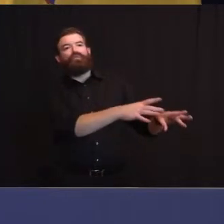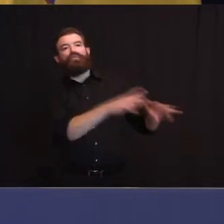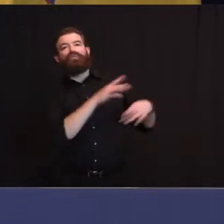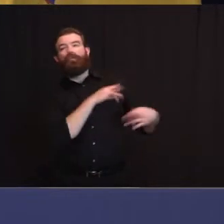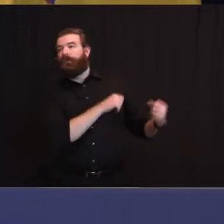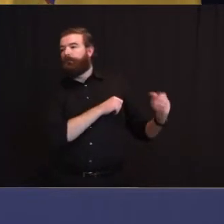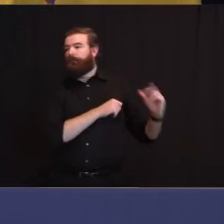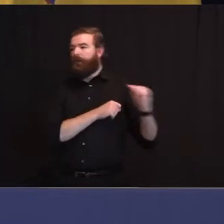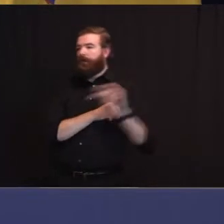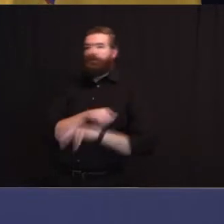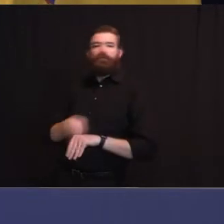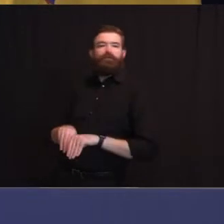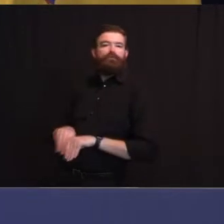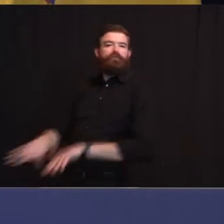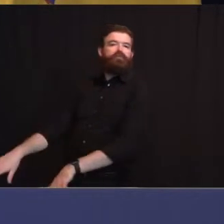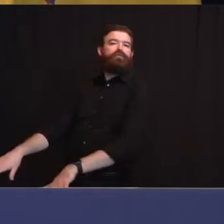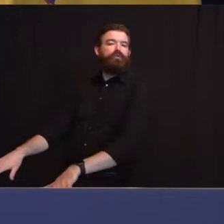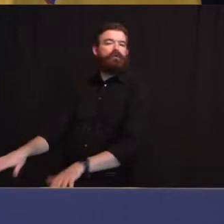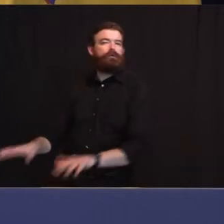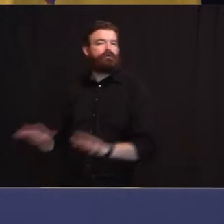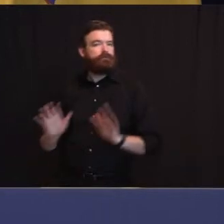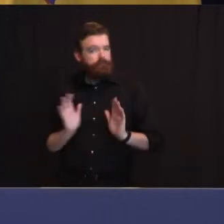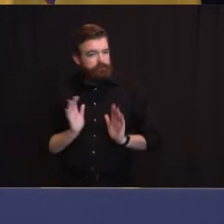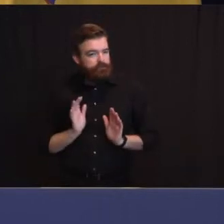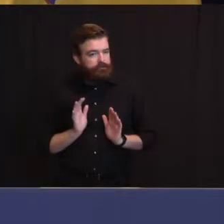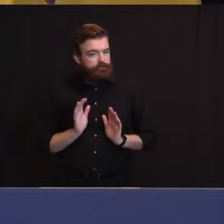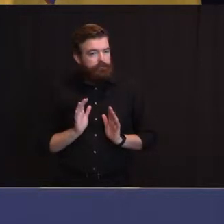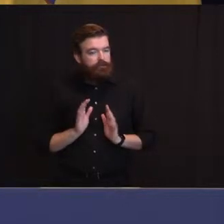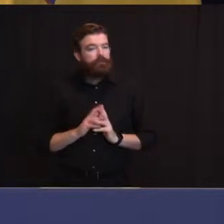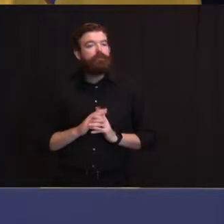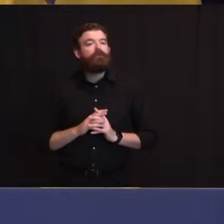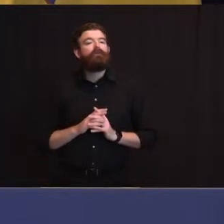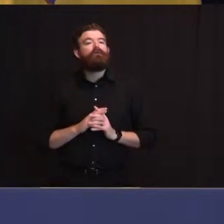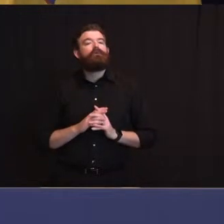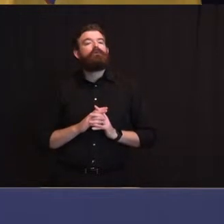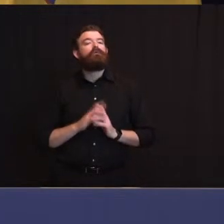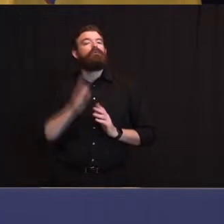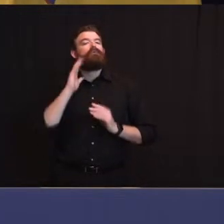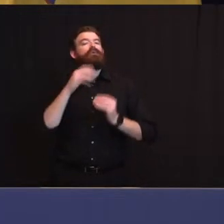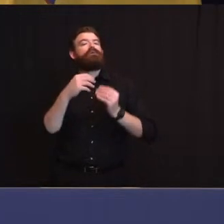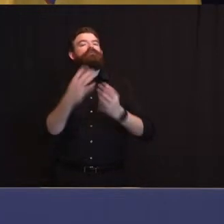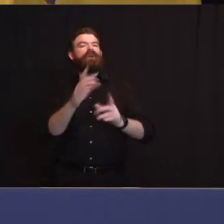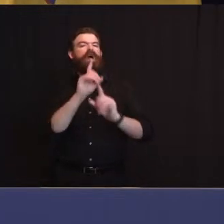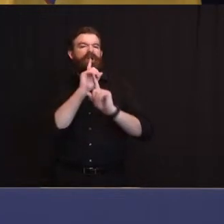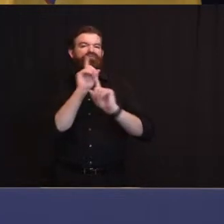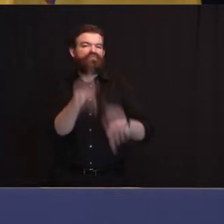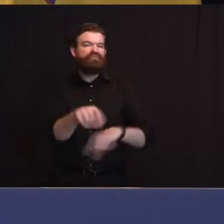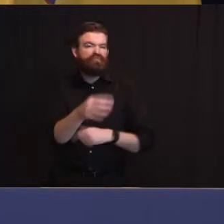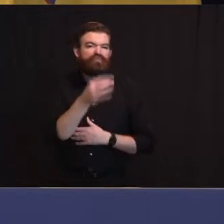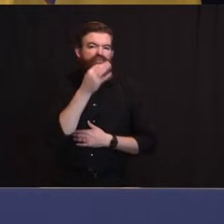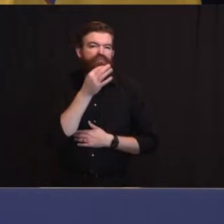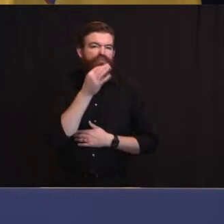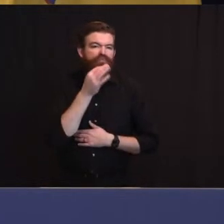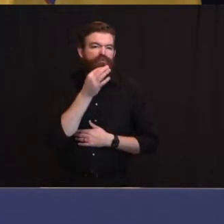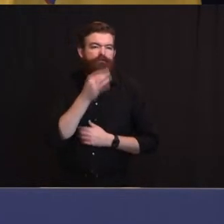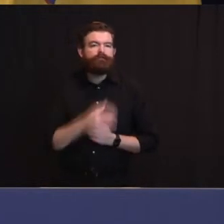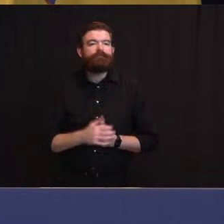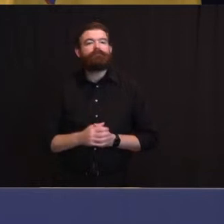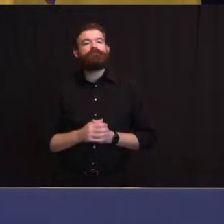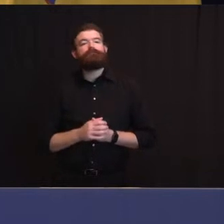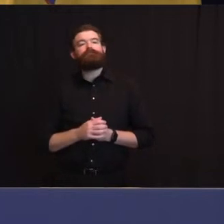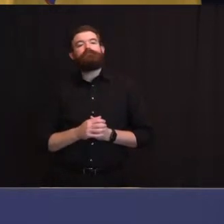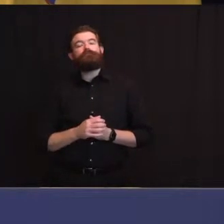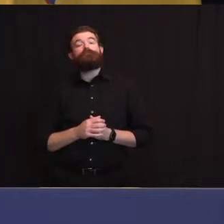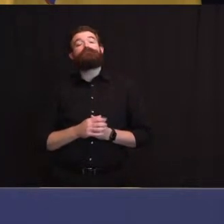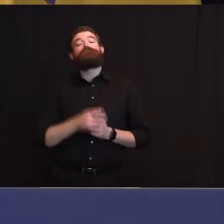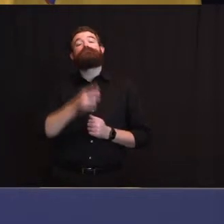congregating etc. But we know we owe an answer on that. The megasites Judy I want to make sure I say this in a